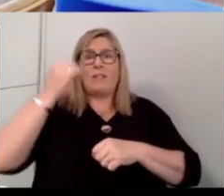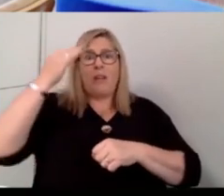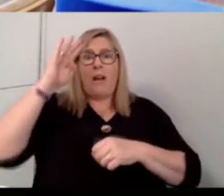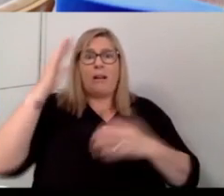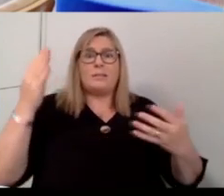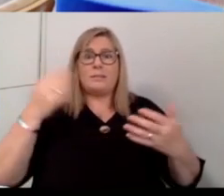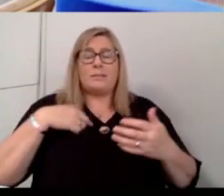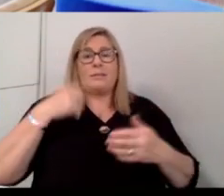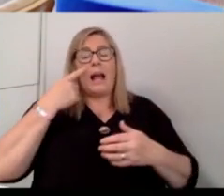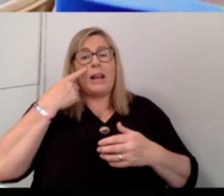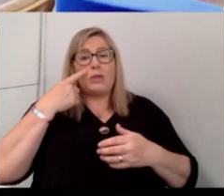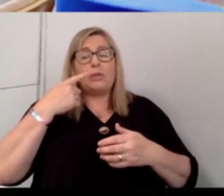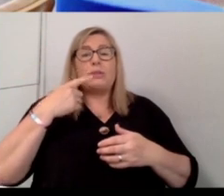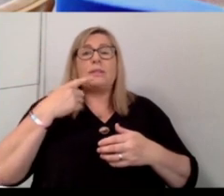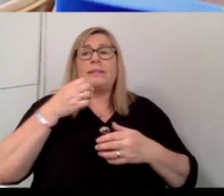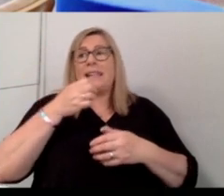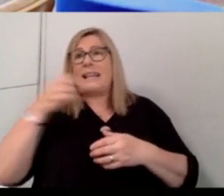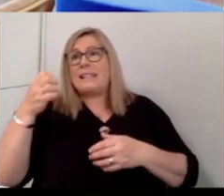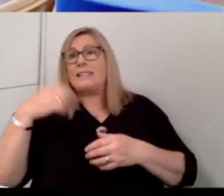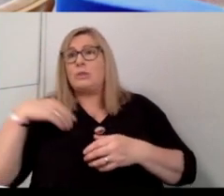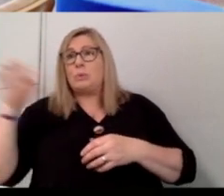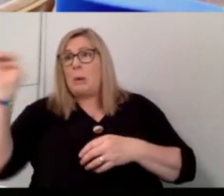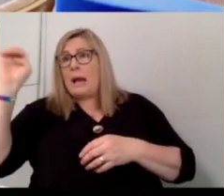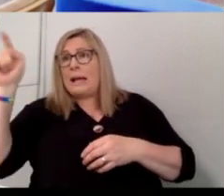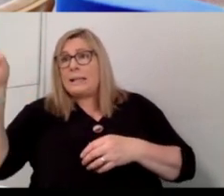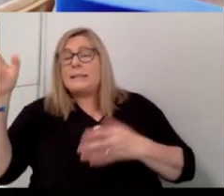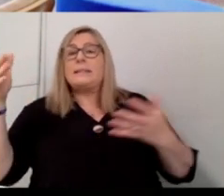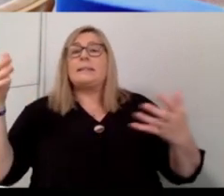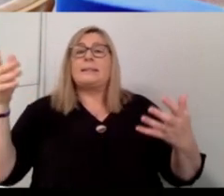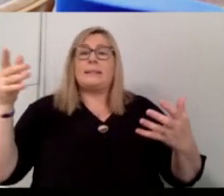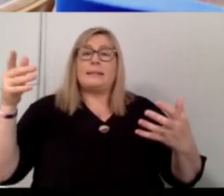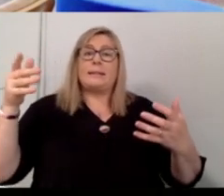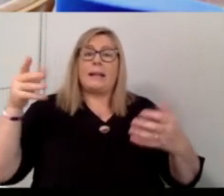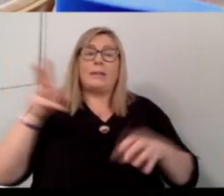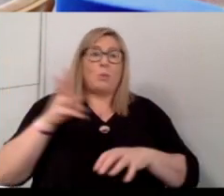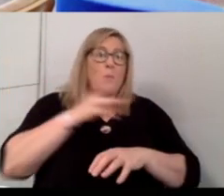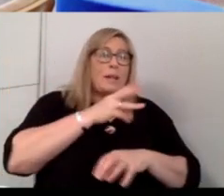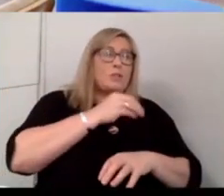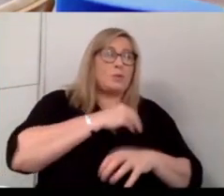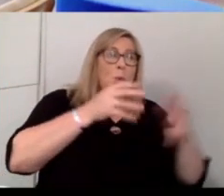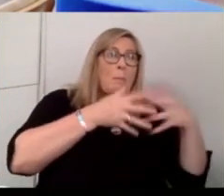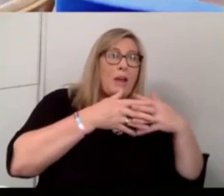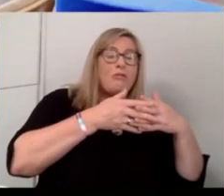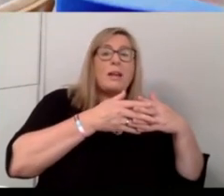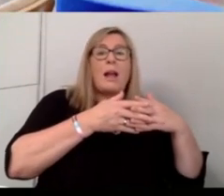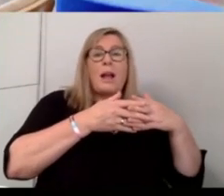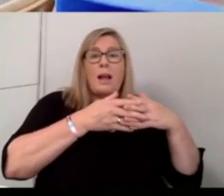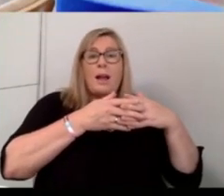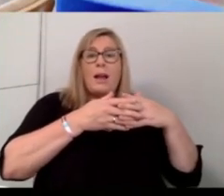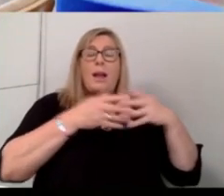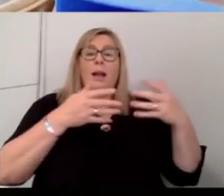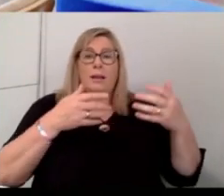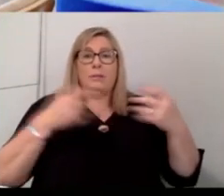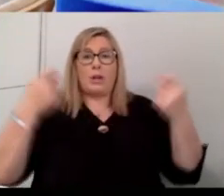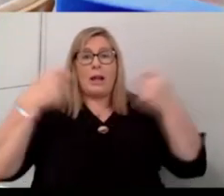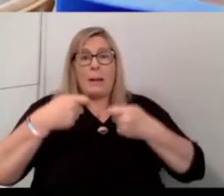east to Great Britain, and then west to America into terms of collaborations,